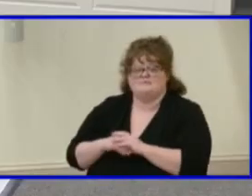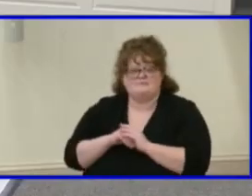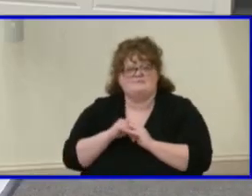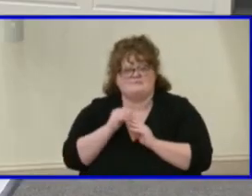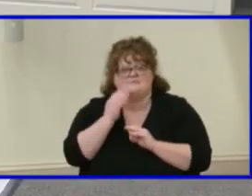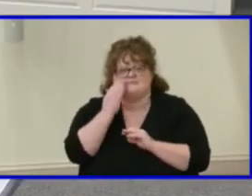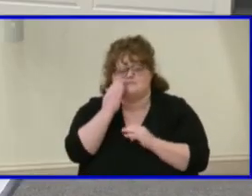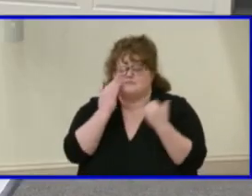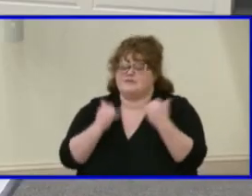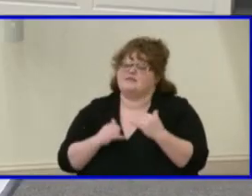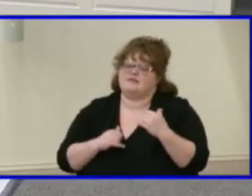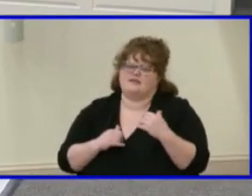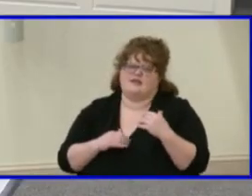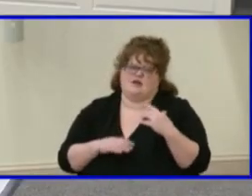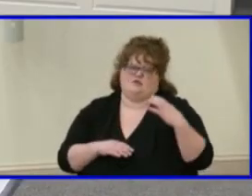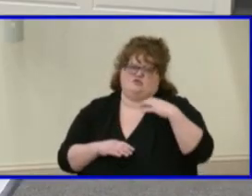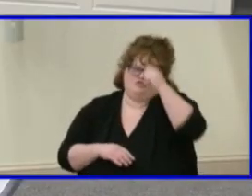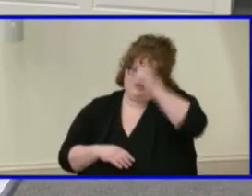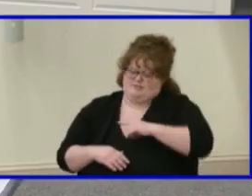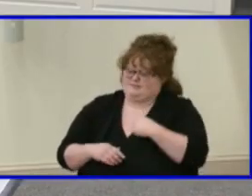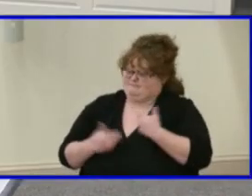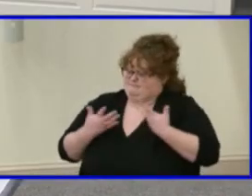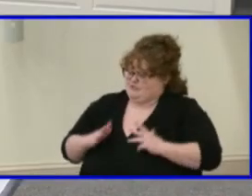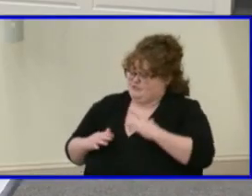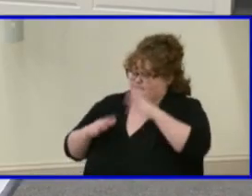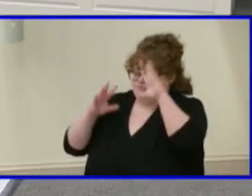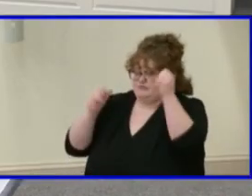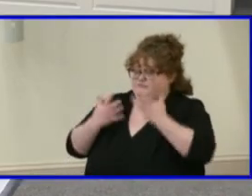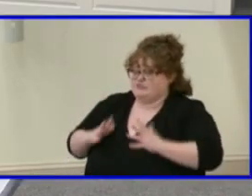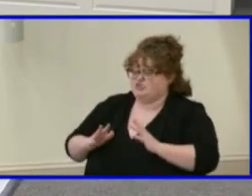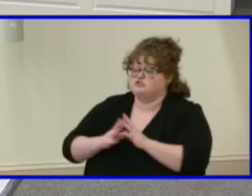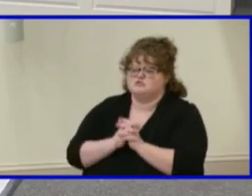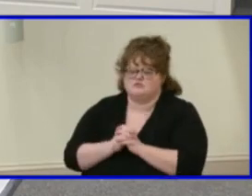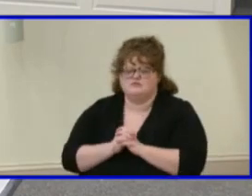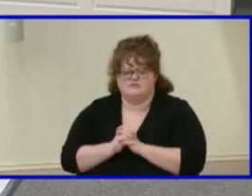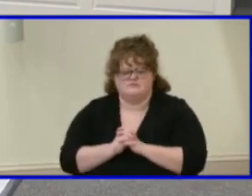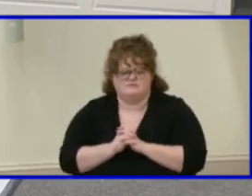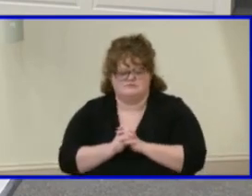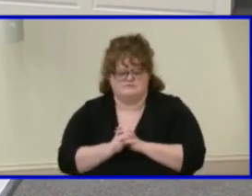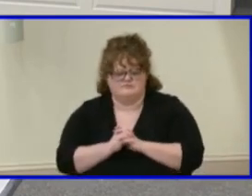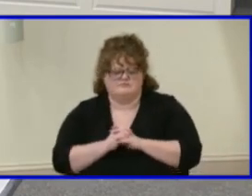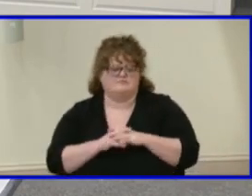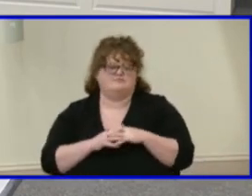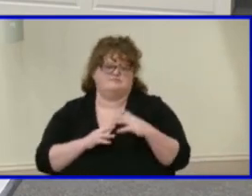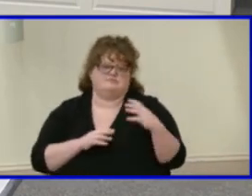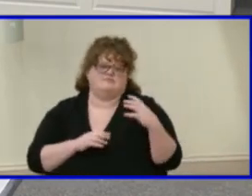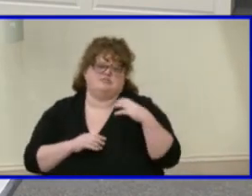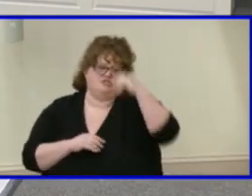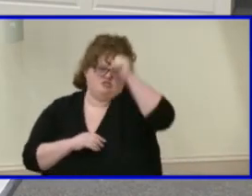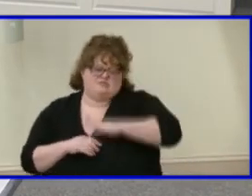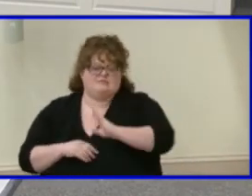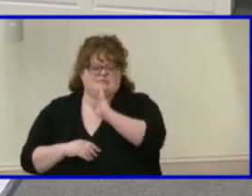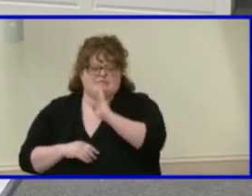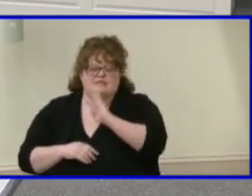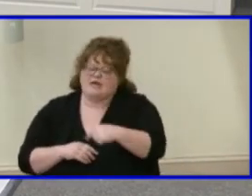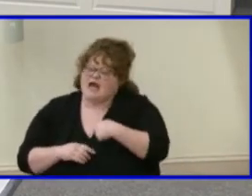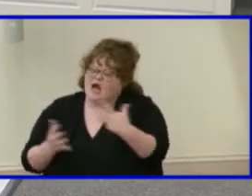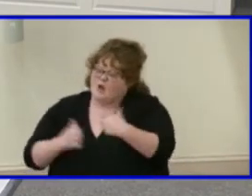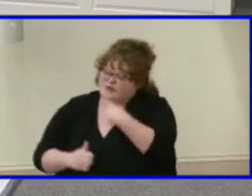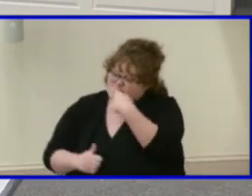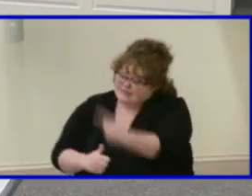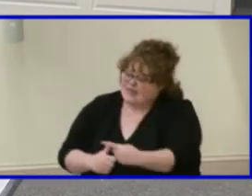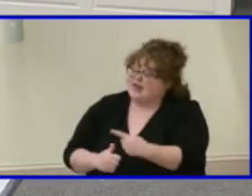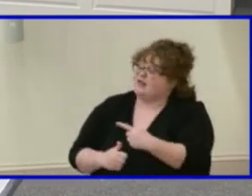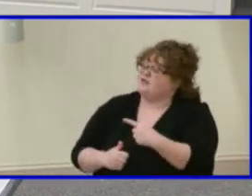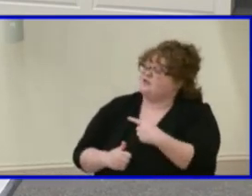Mr. Chairman, that concludes items from me. All right. Well, I want to say personally, Chris, I had the pleasure and the